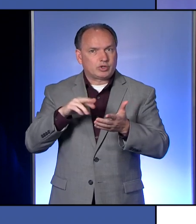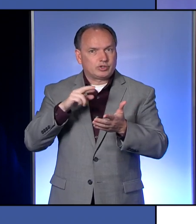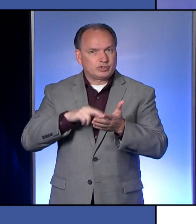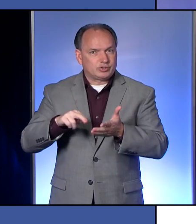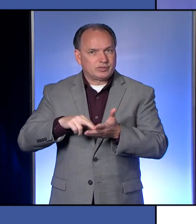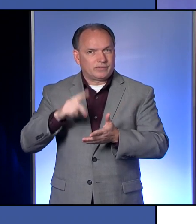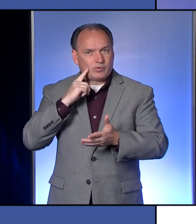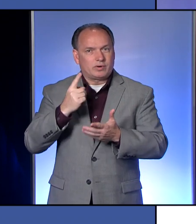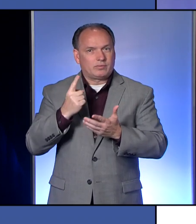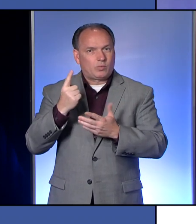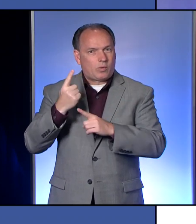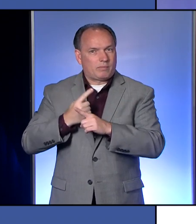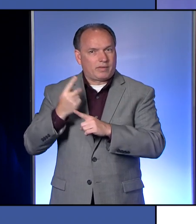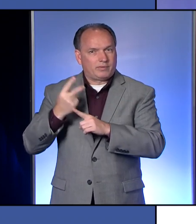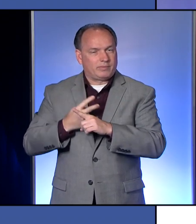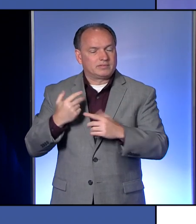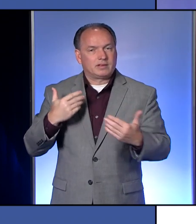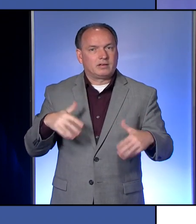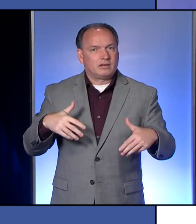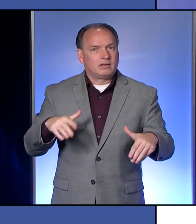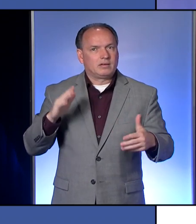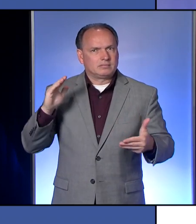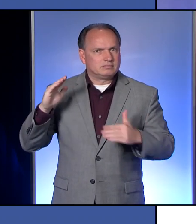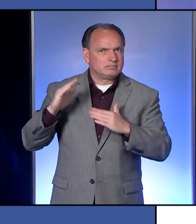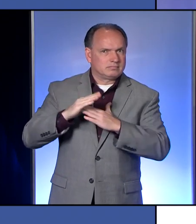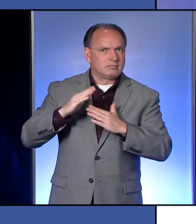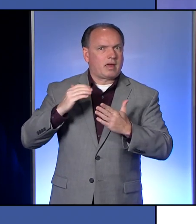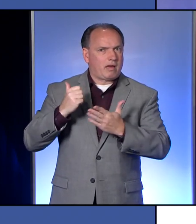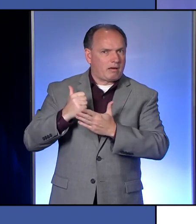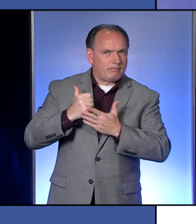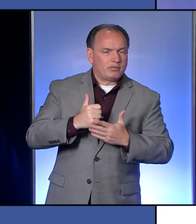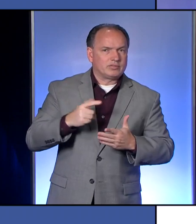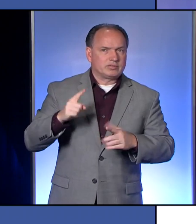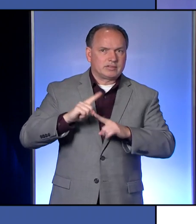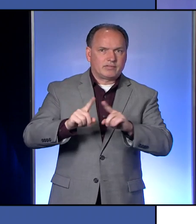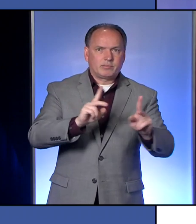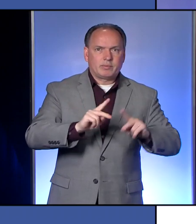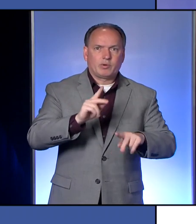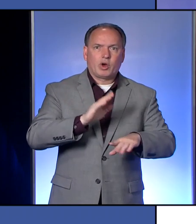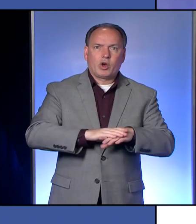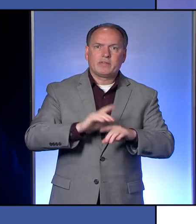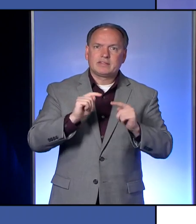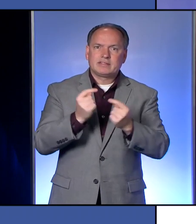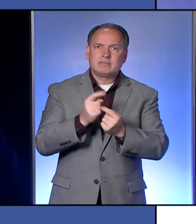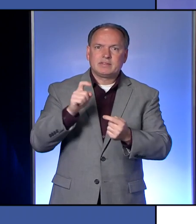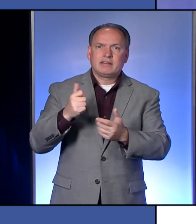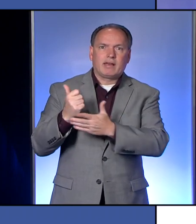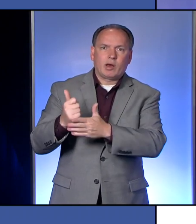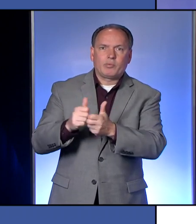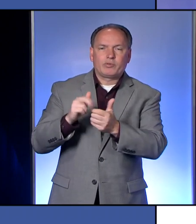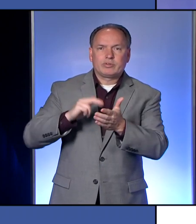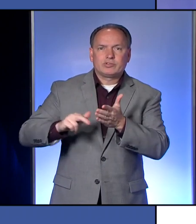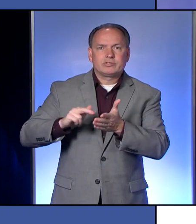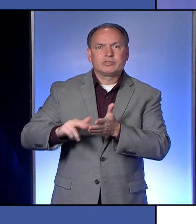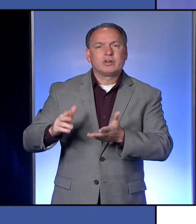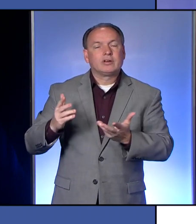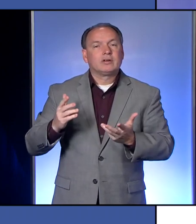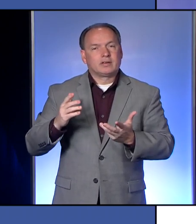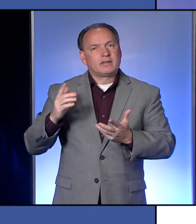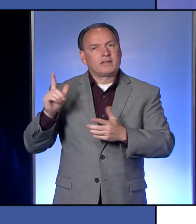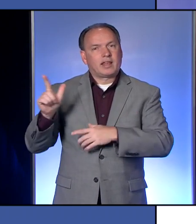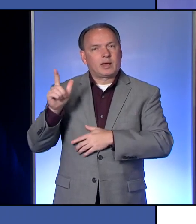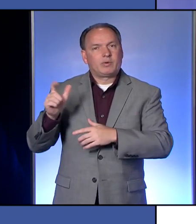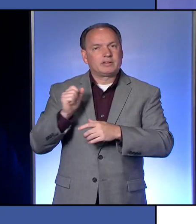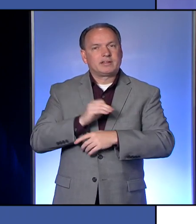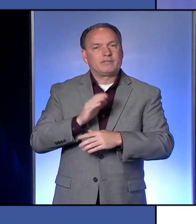couple months and that has been hugely helpful as as different people on the team need some research done. We've had library staff use their great